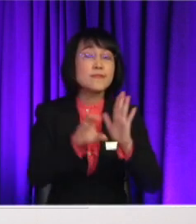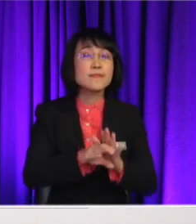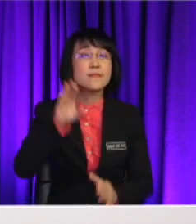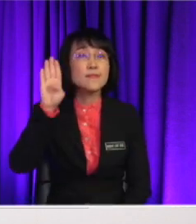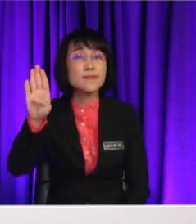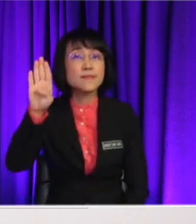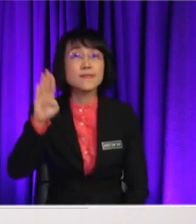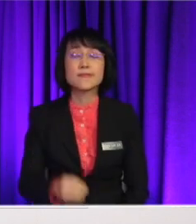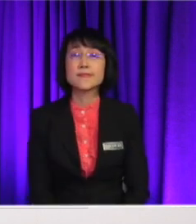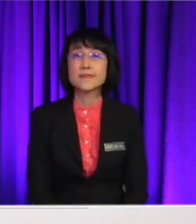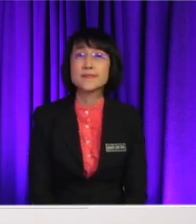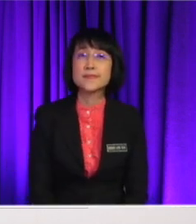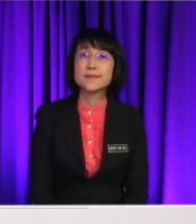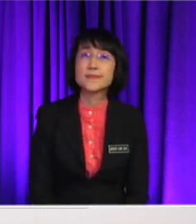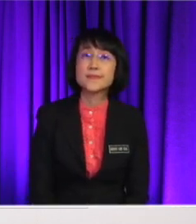Guys, anyone?